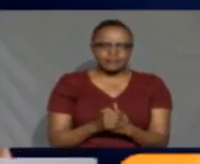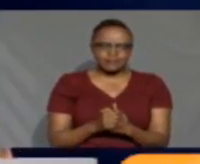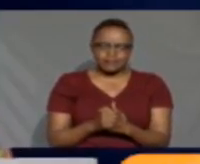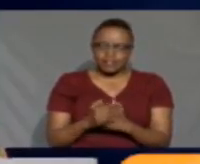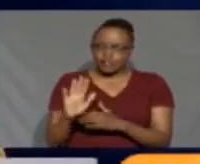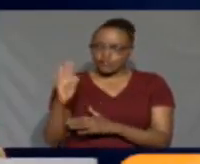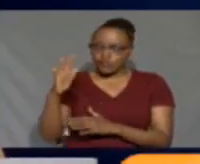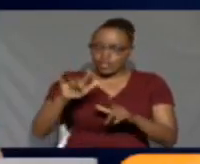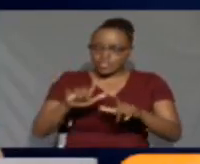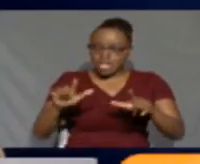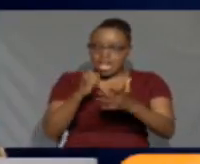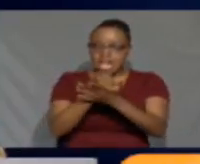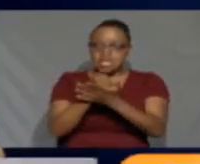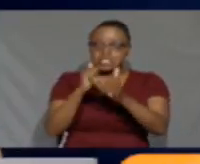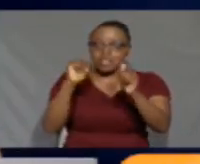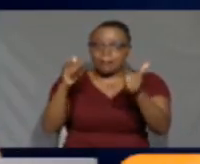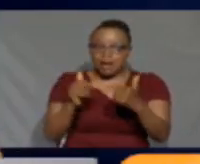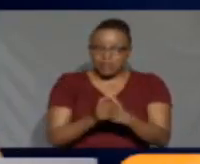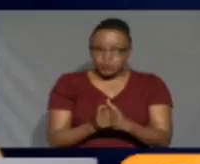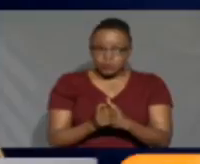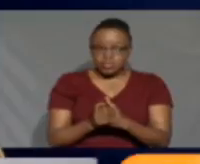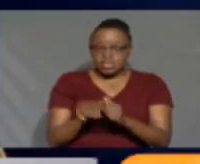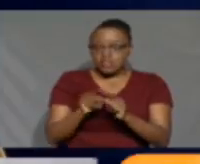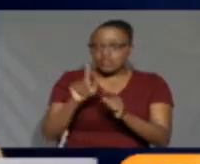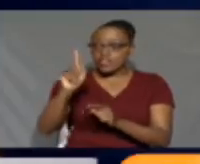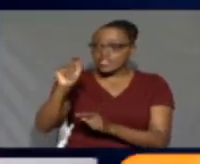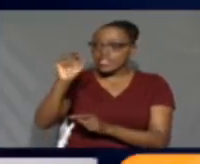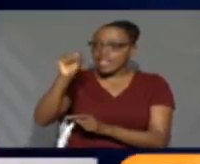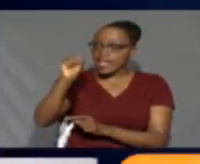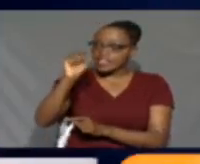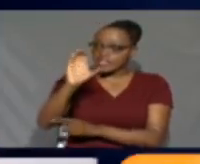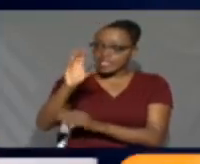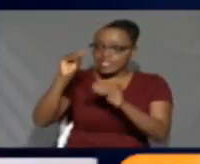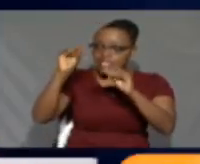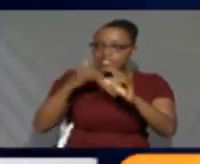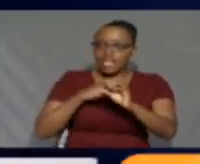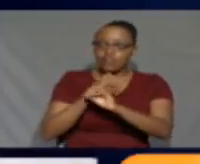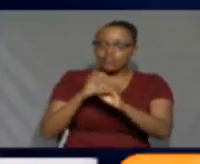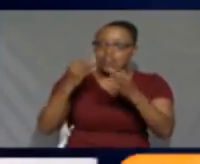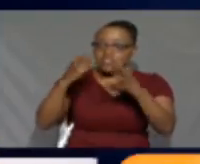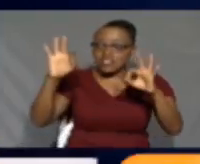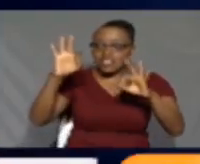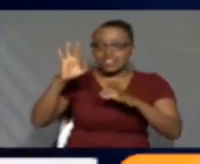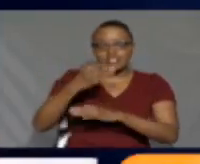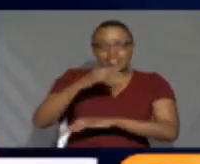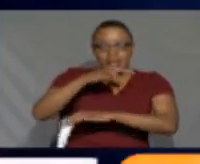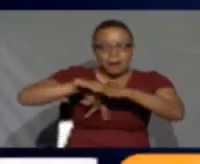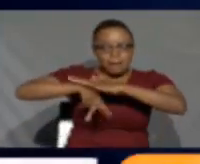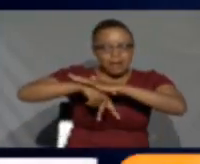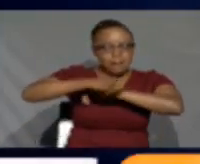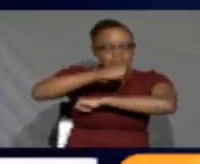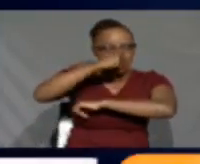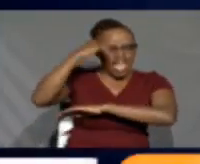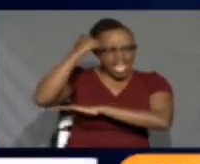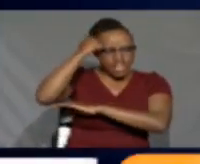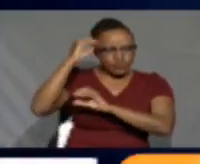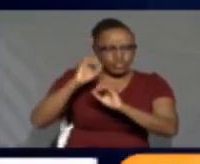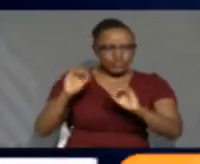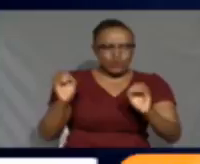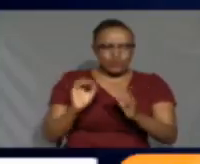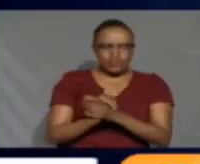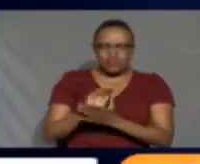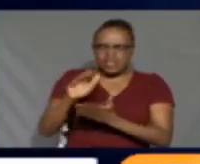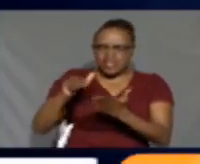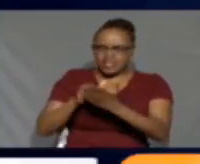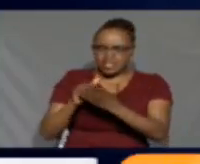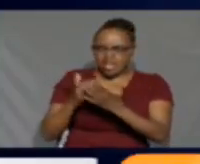registered. They are not no TSC teacher. They don't benefit from free primary education. Yeah, that basically centers